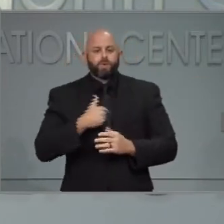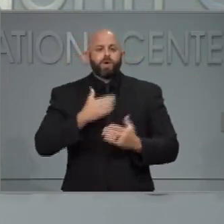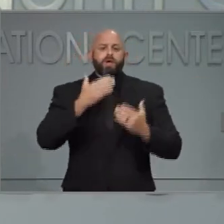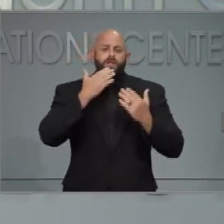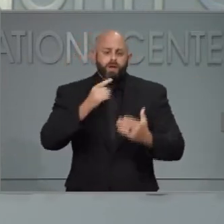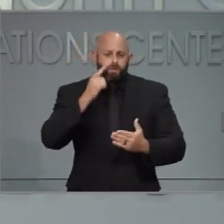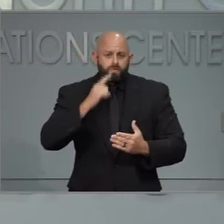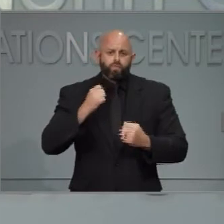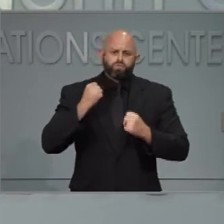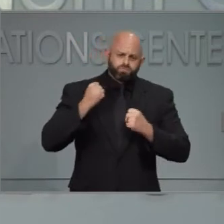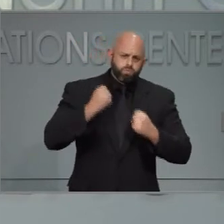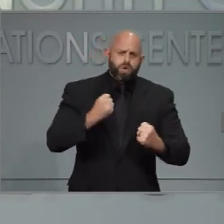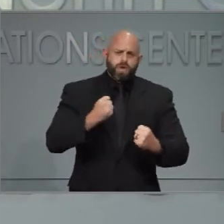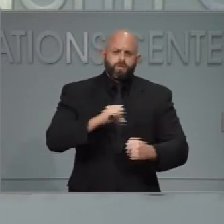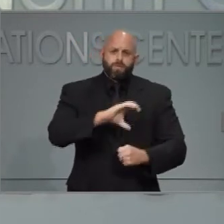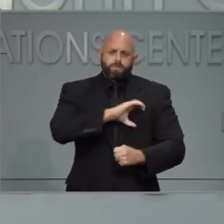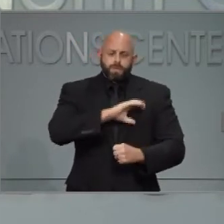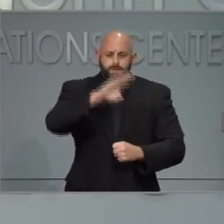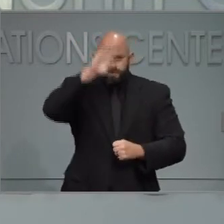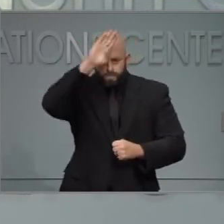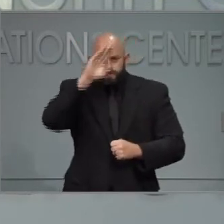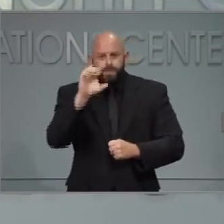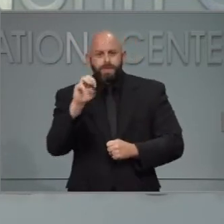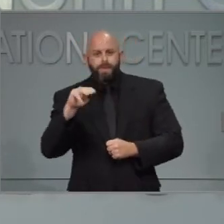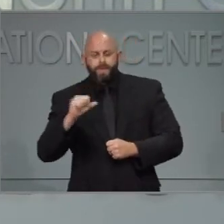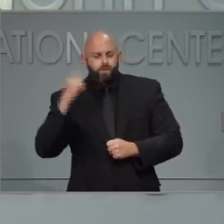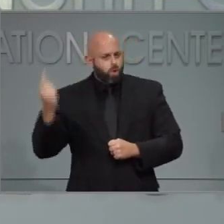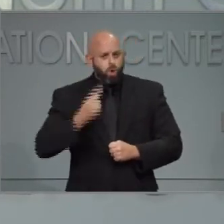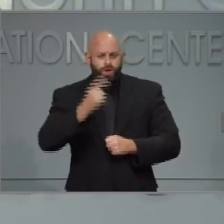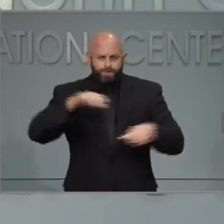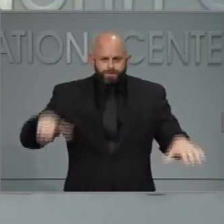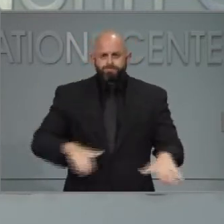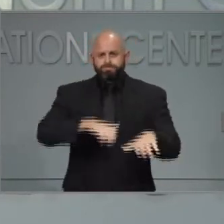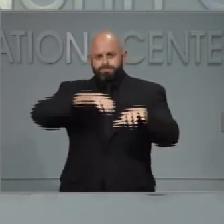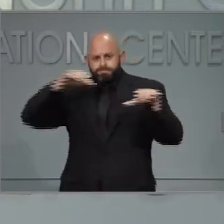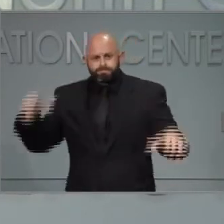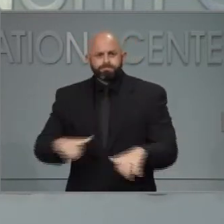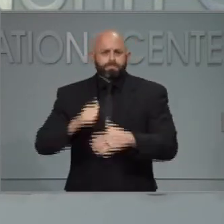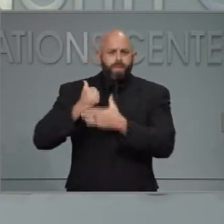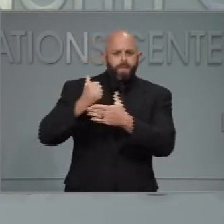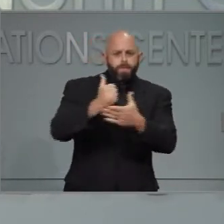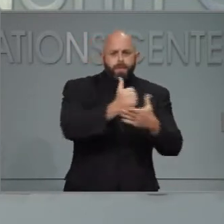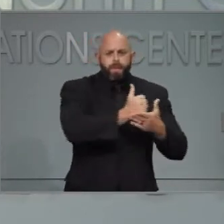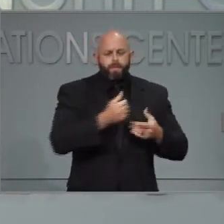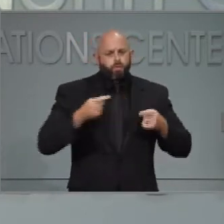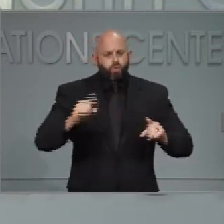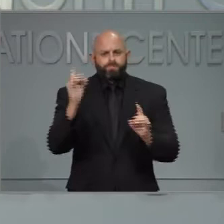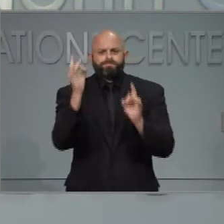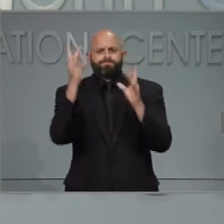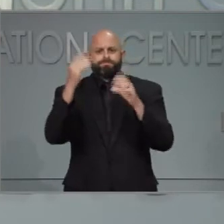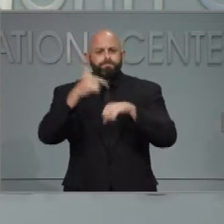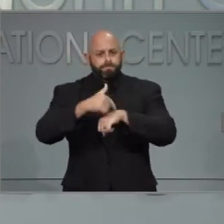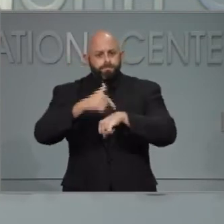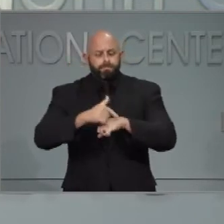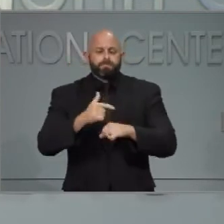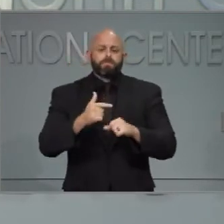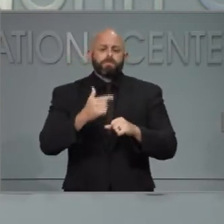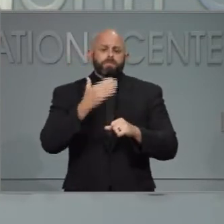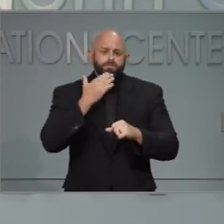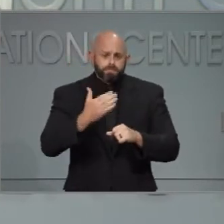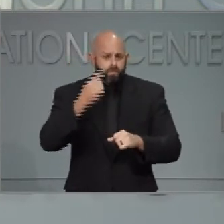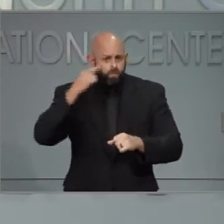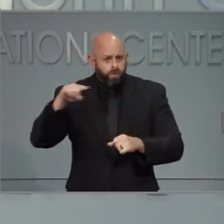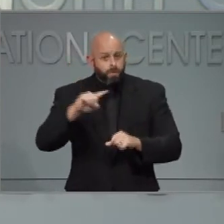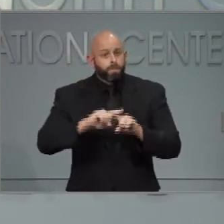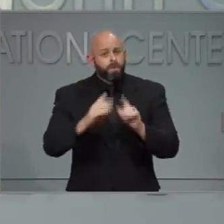brave first responders who always leap into action during even the most treacherous times, and we pray these children will be